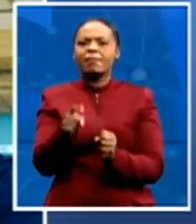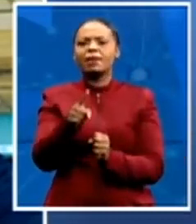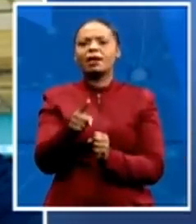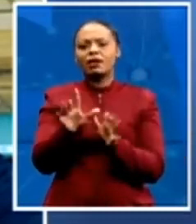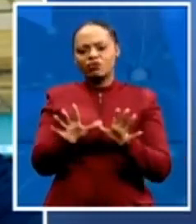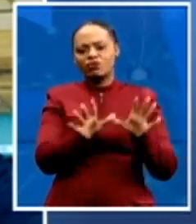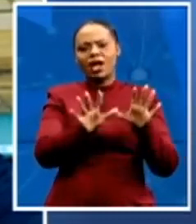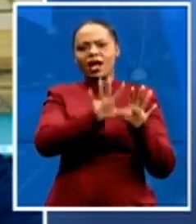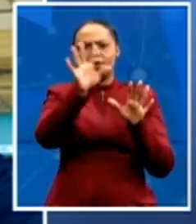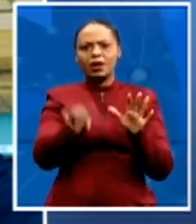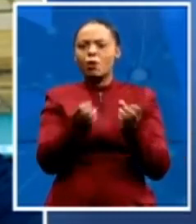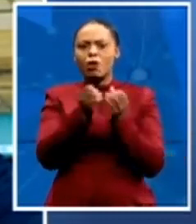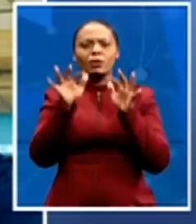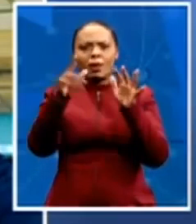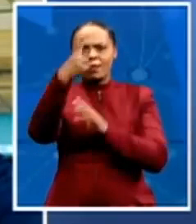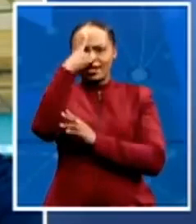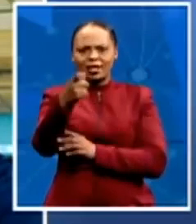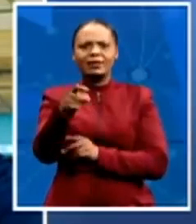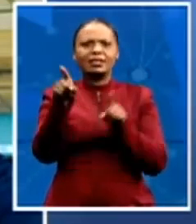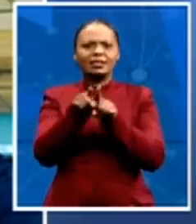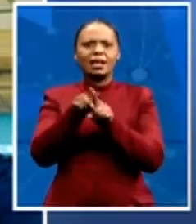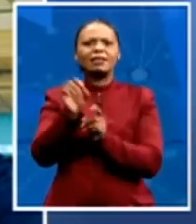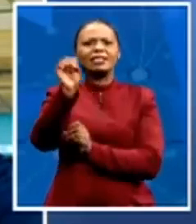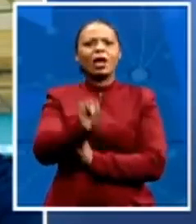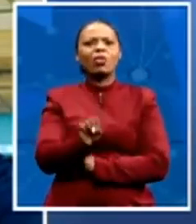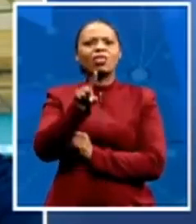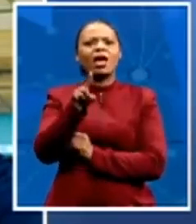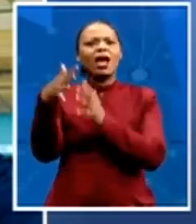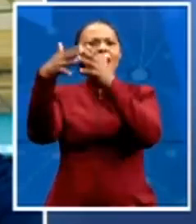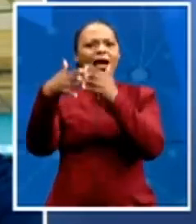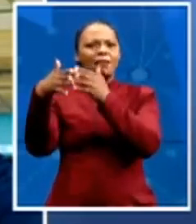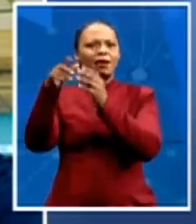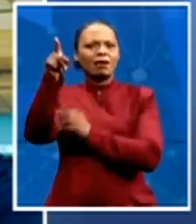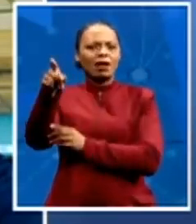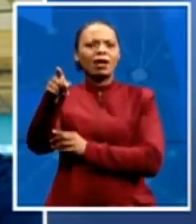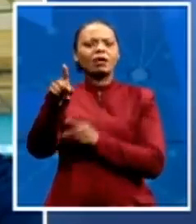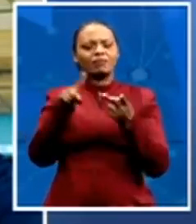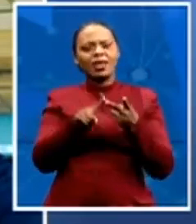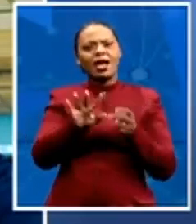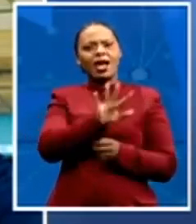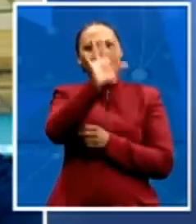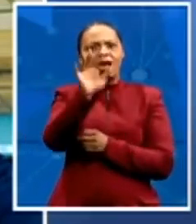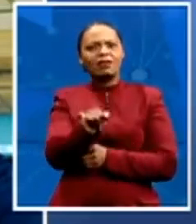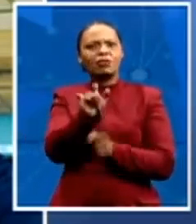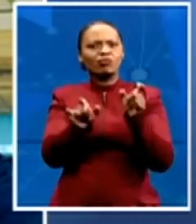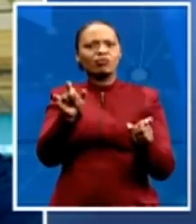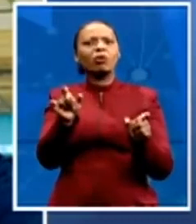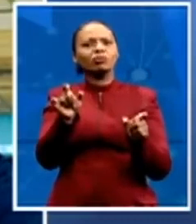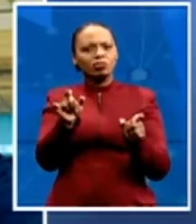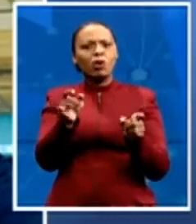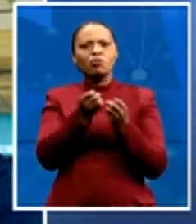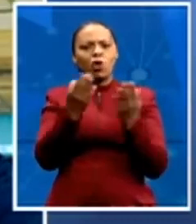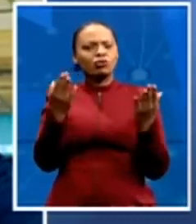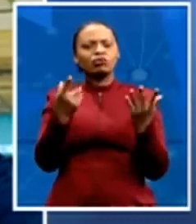as well, the Africans in the diaspora, he had a strong following. And other parts of the